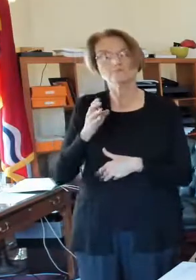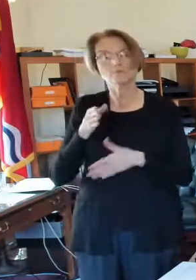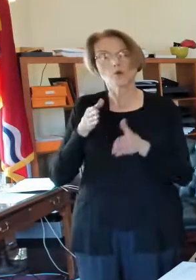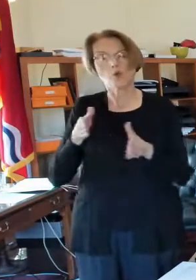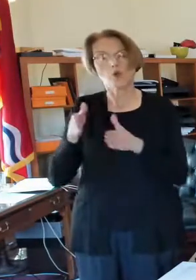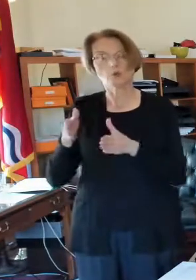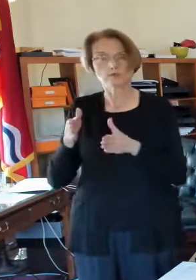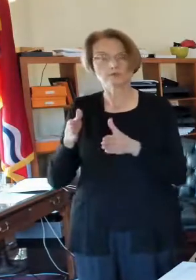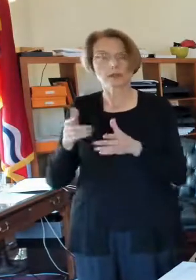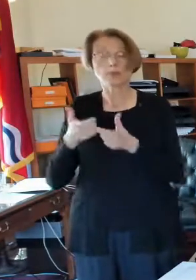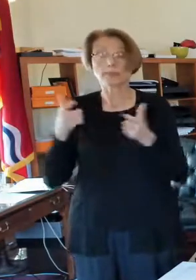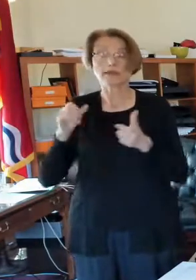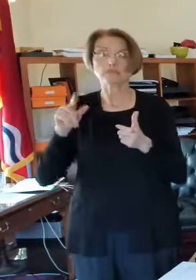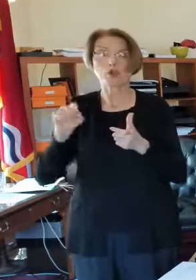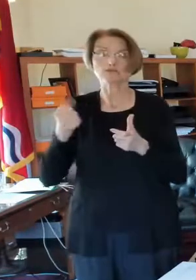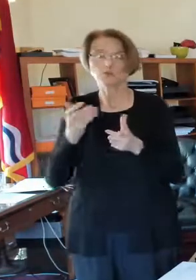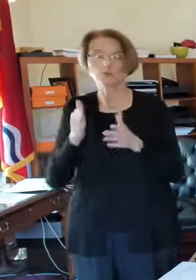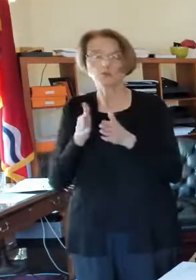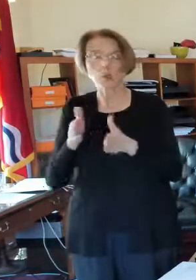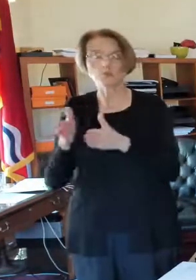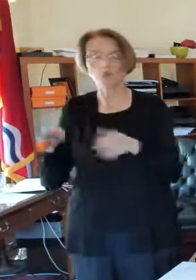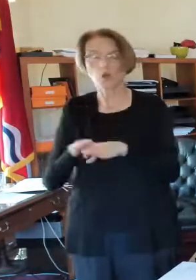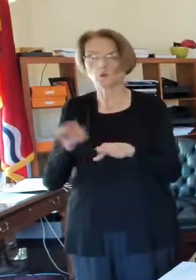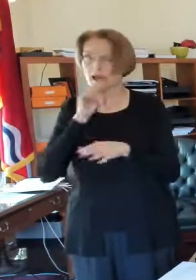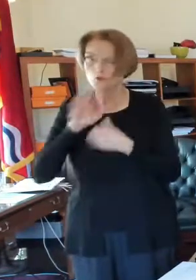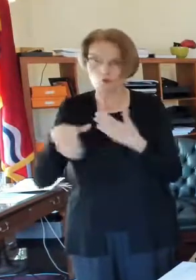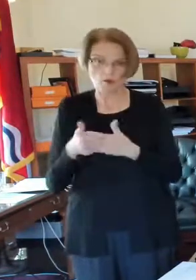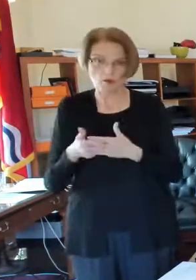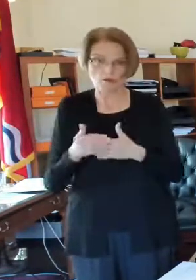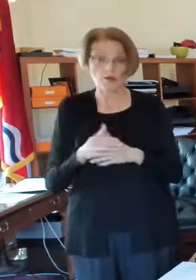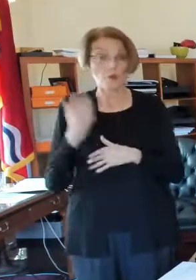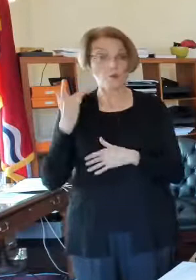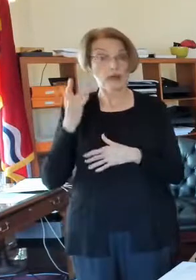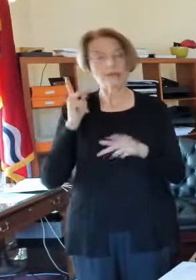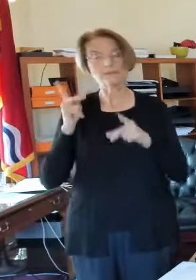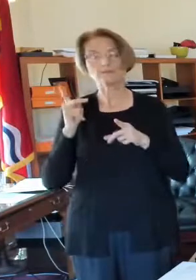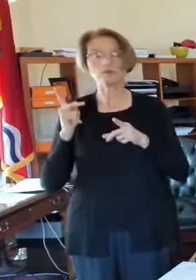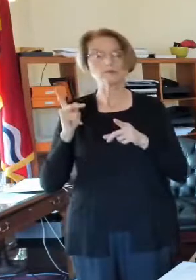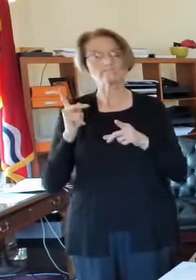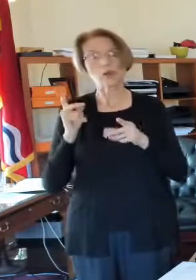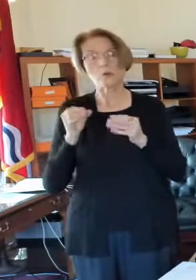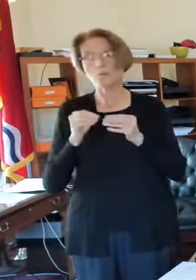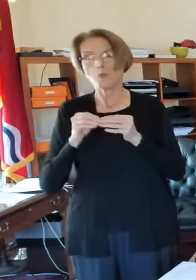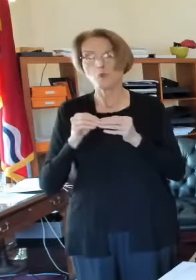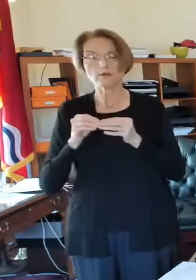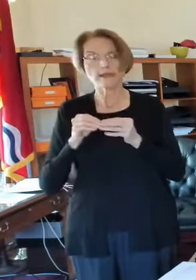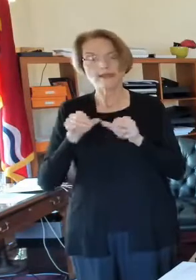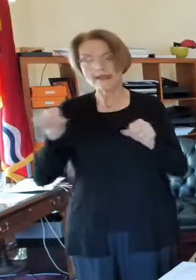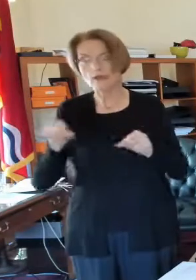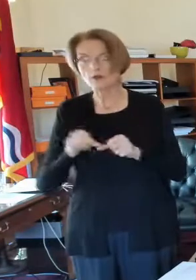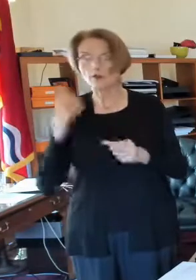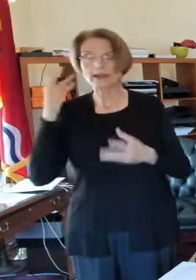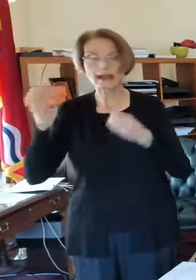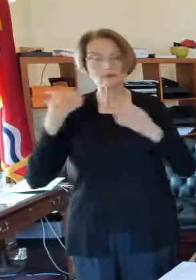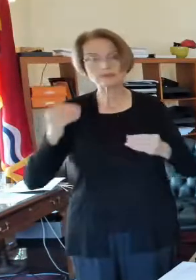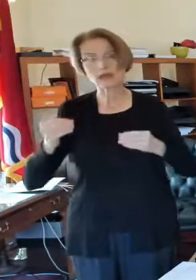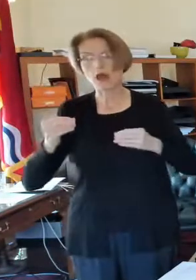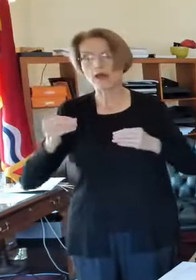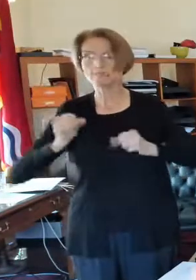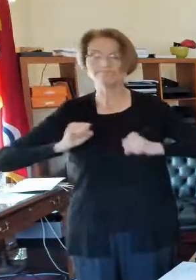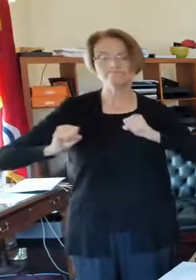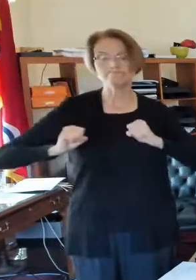major parks, not all of them. And that's so that people can get outside, enjoy the parks, meaning